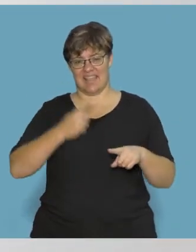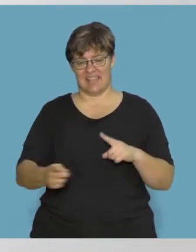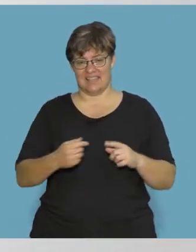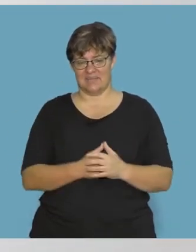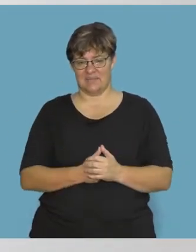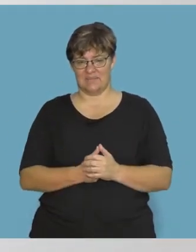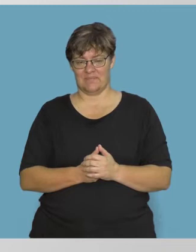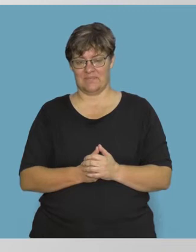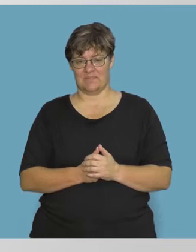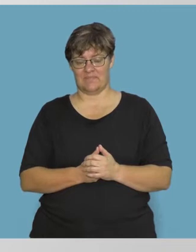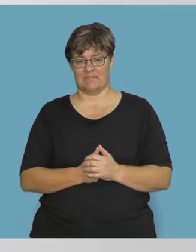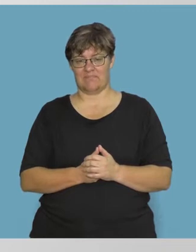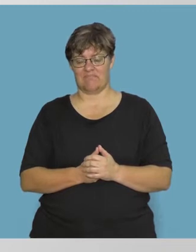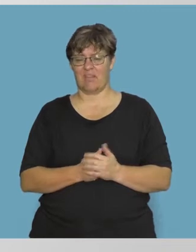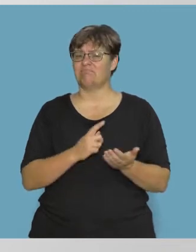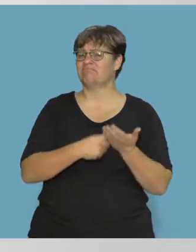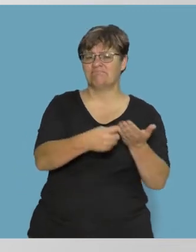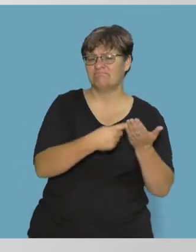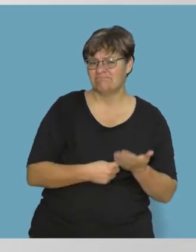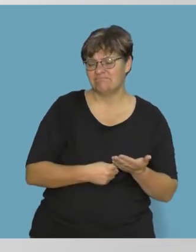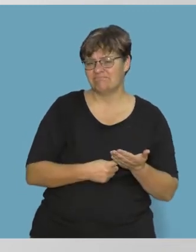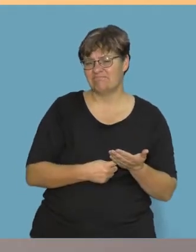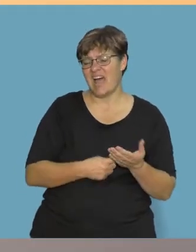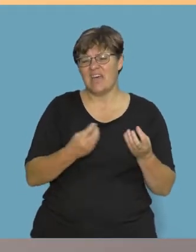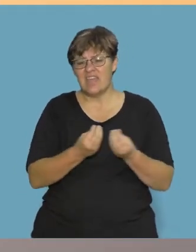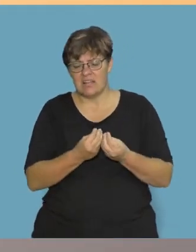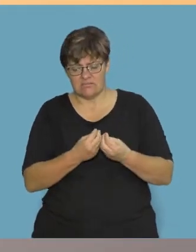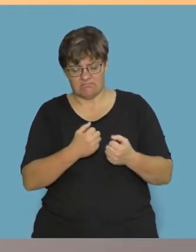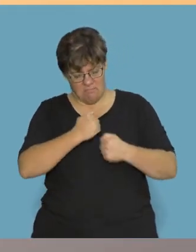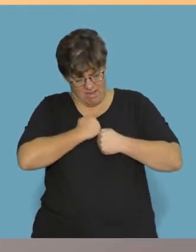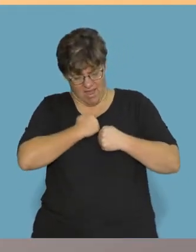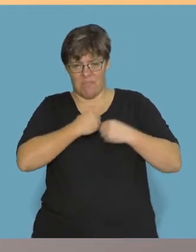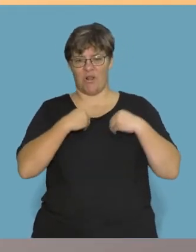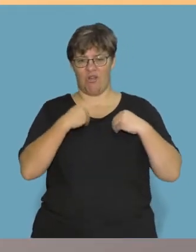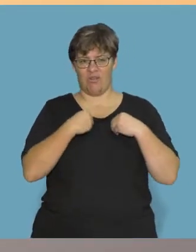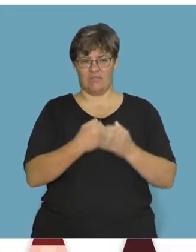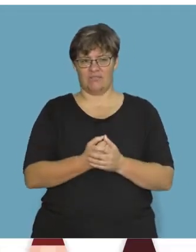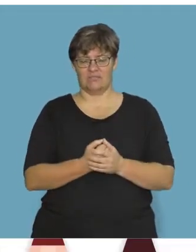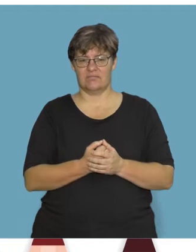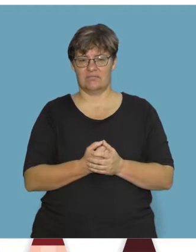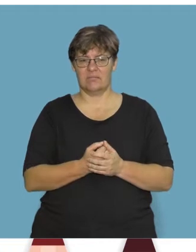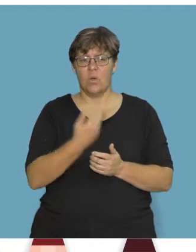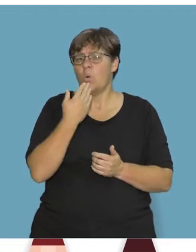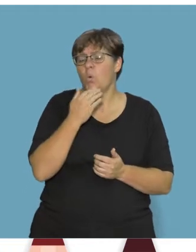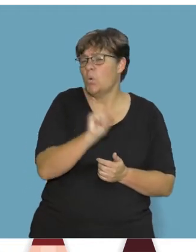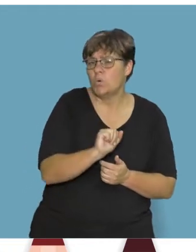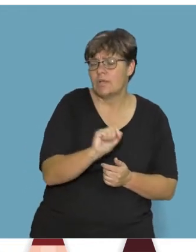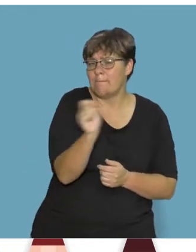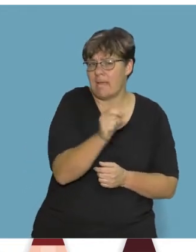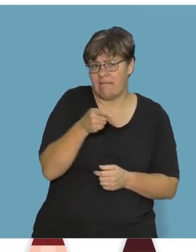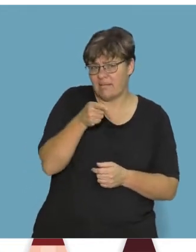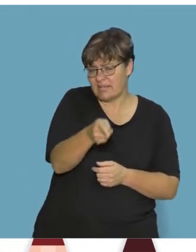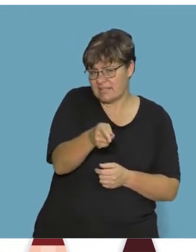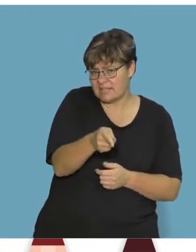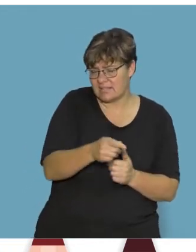Sentence play. Let's talk about things that belong to you. Say, Whose pen is this?